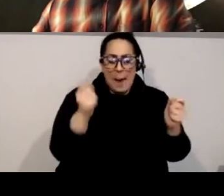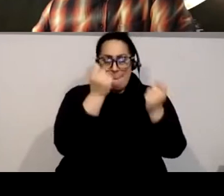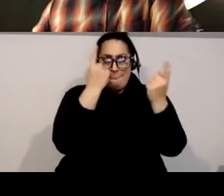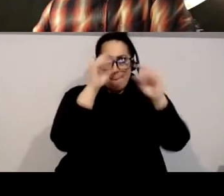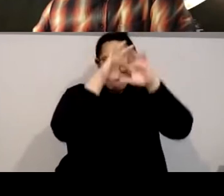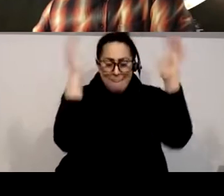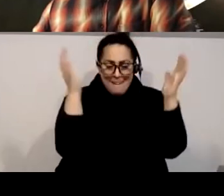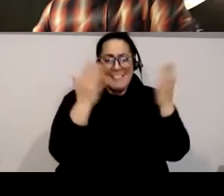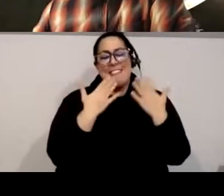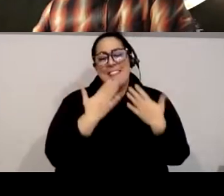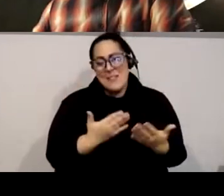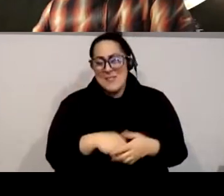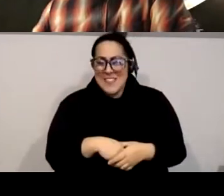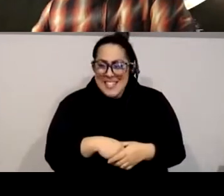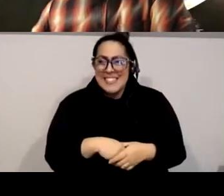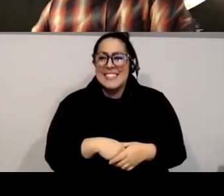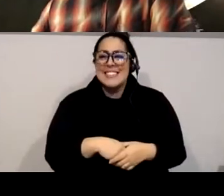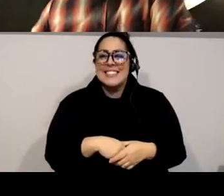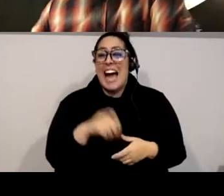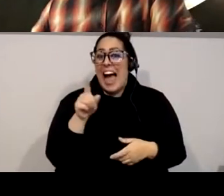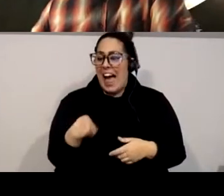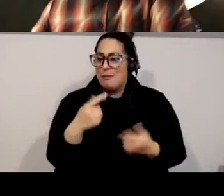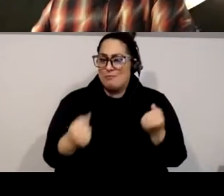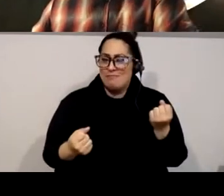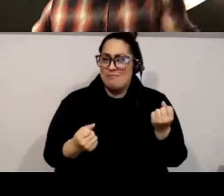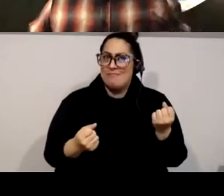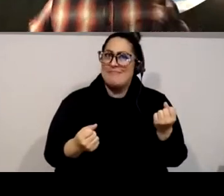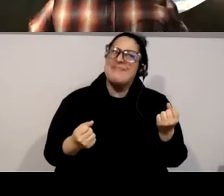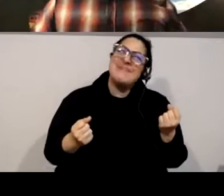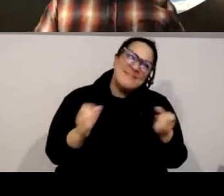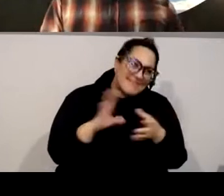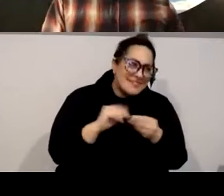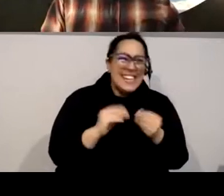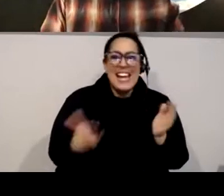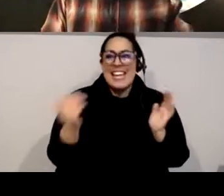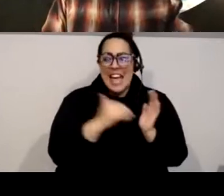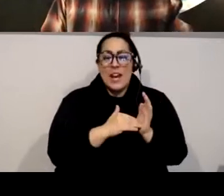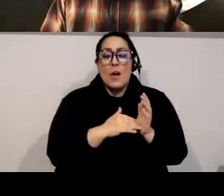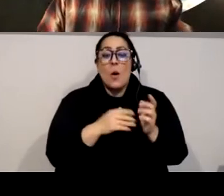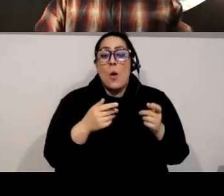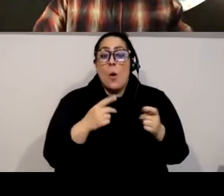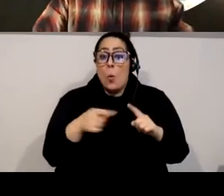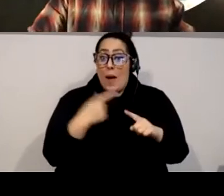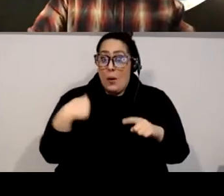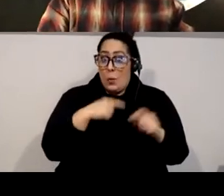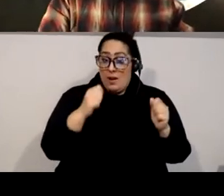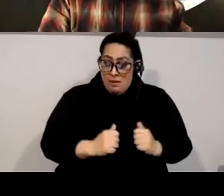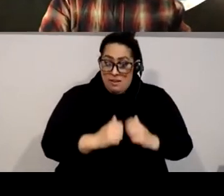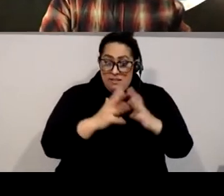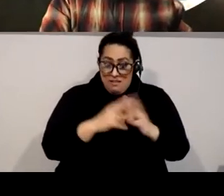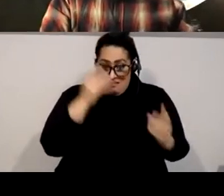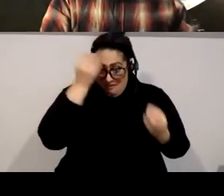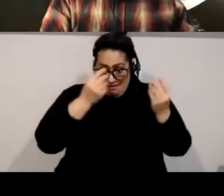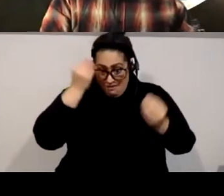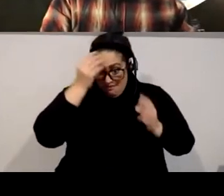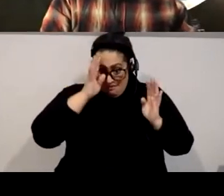that to reiterate that when we were devising this, the team, the A4